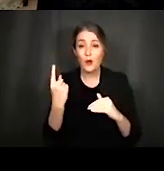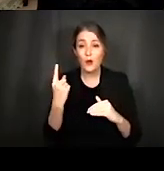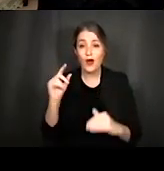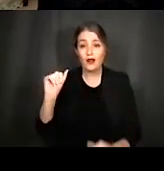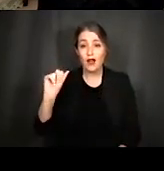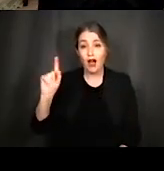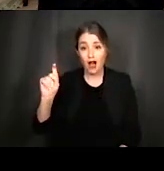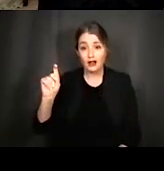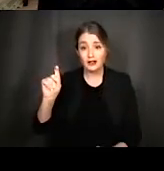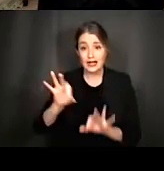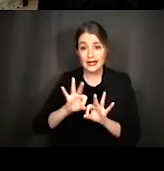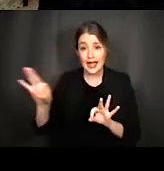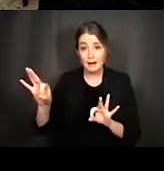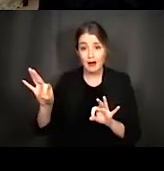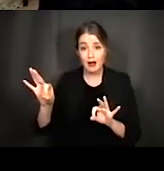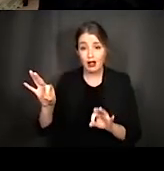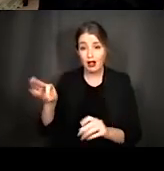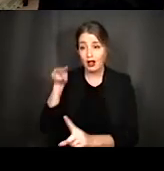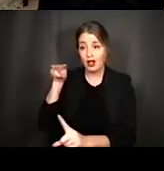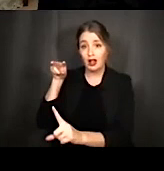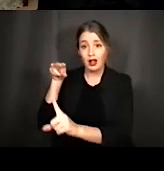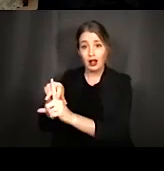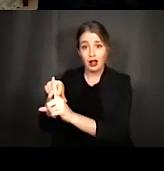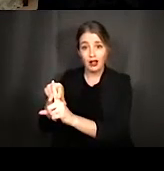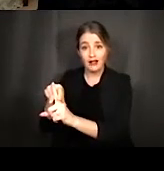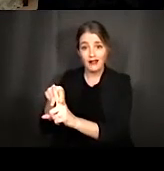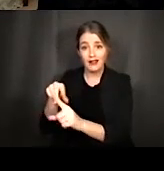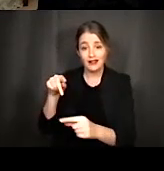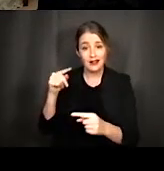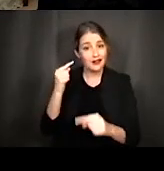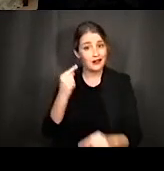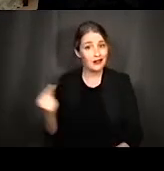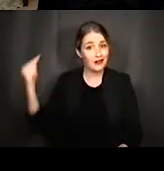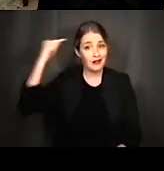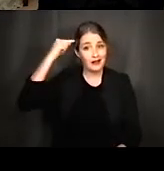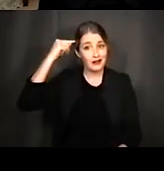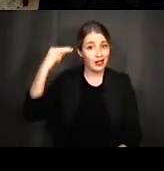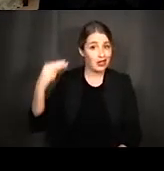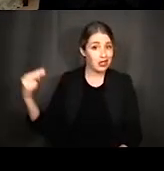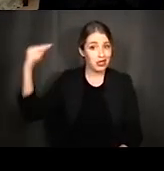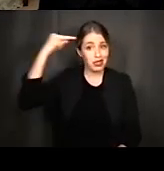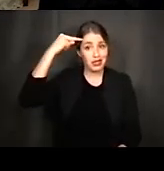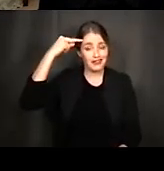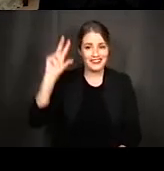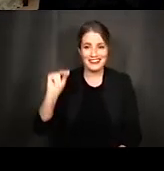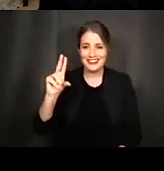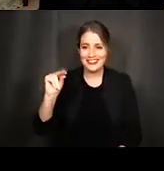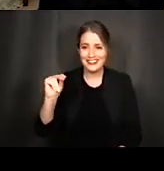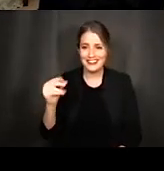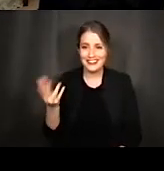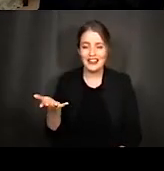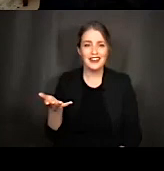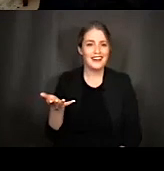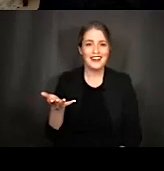the cochlea from to the brain and so I hope you'll appreciate that there is a lot